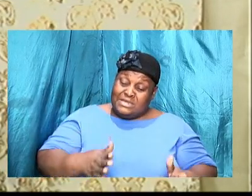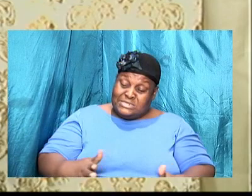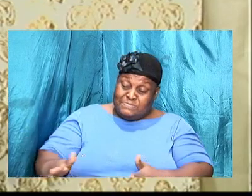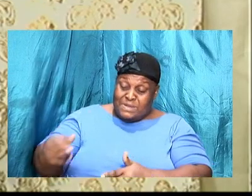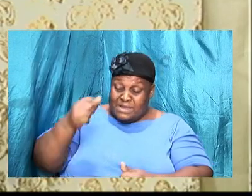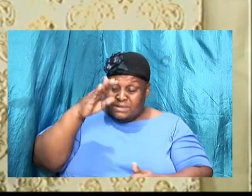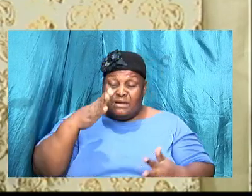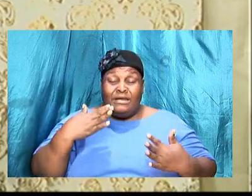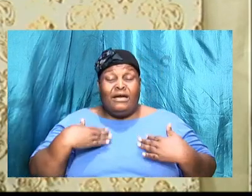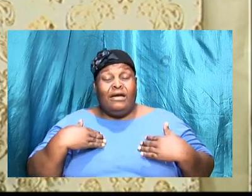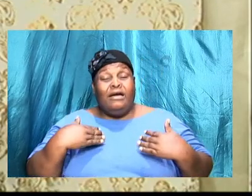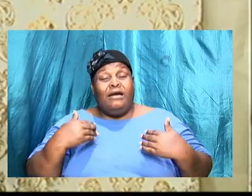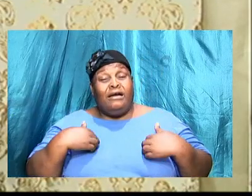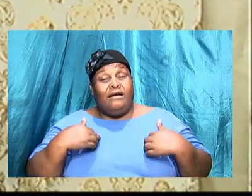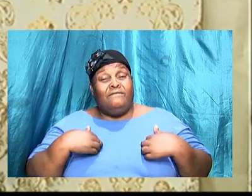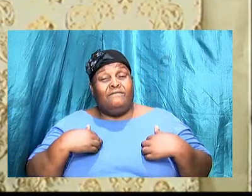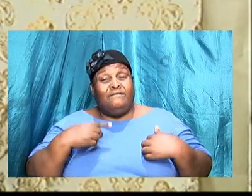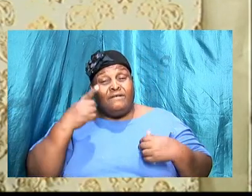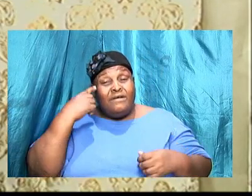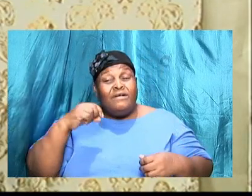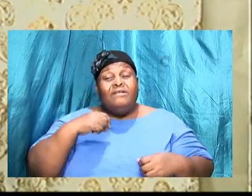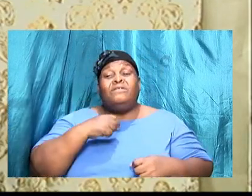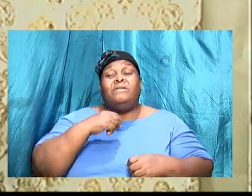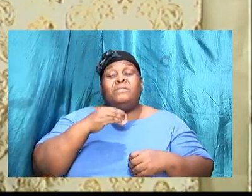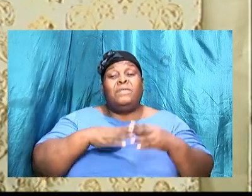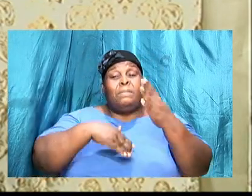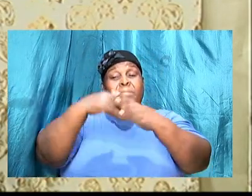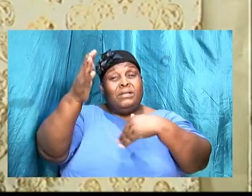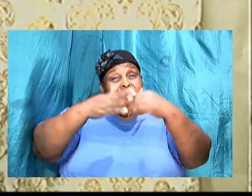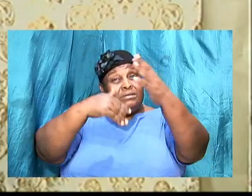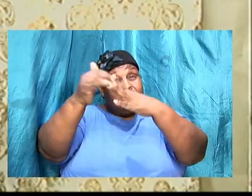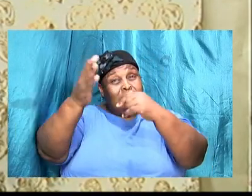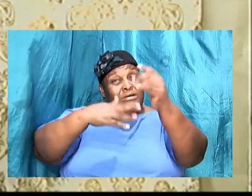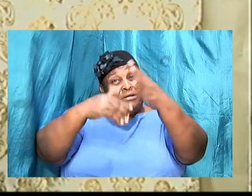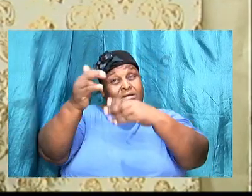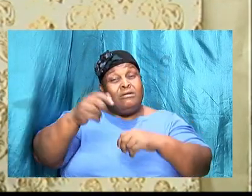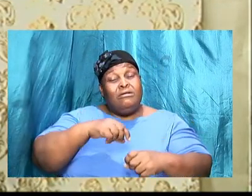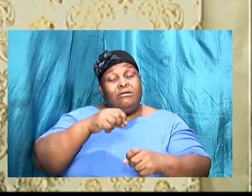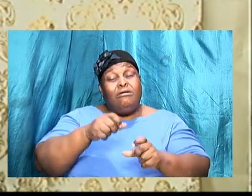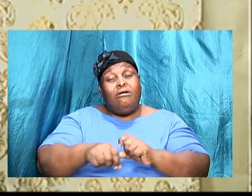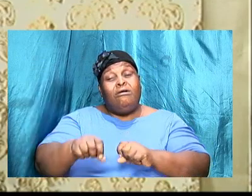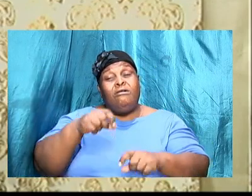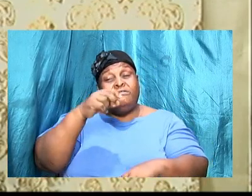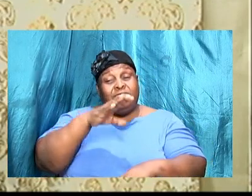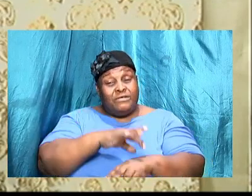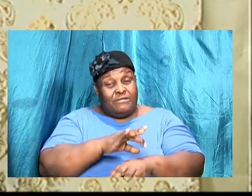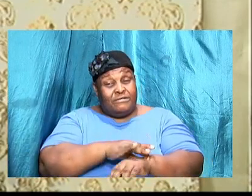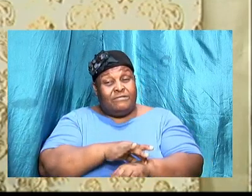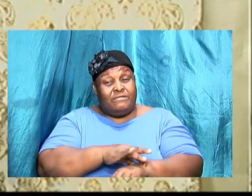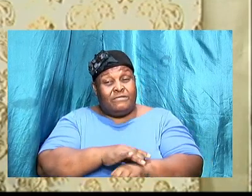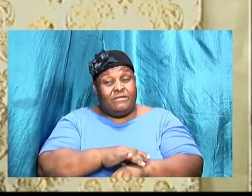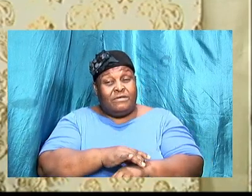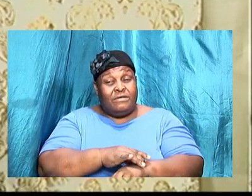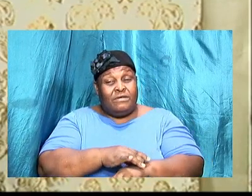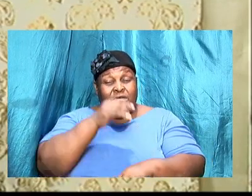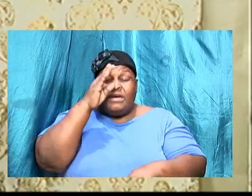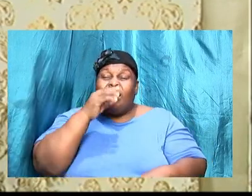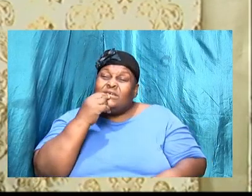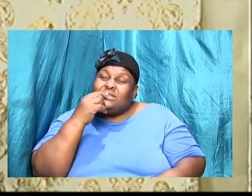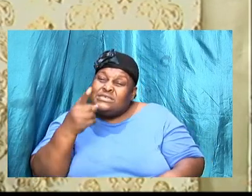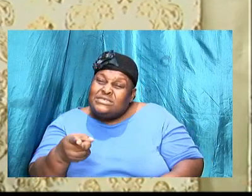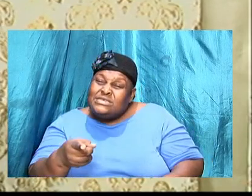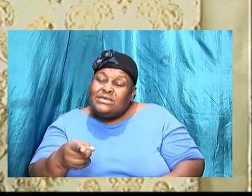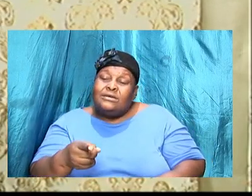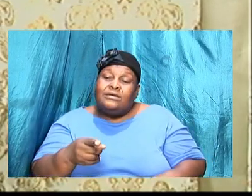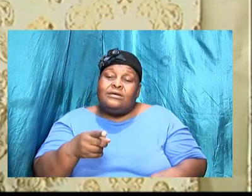has for our life is from the foundation of the earth. He said to the prophet, before you came out of the womb,